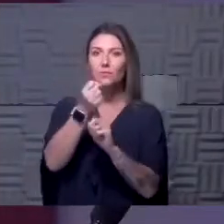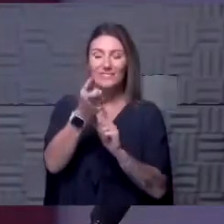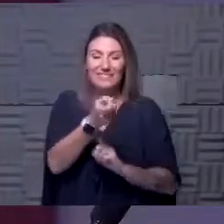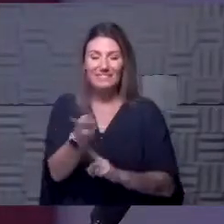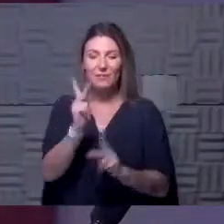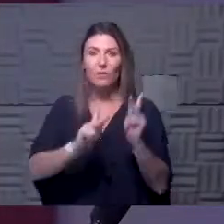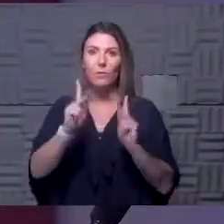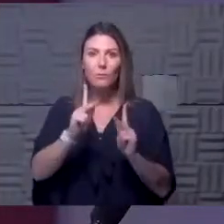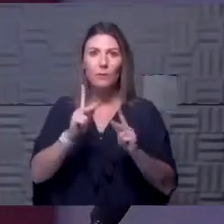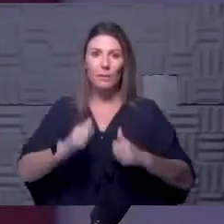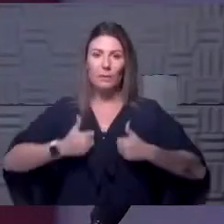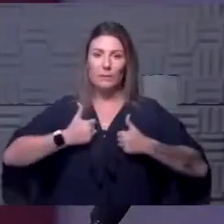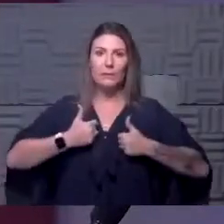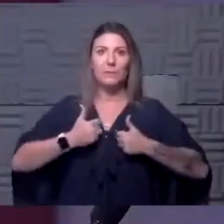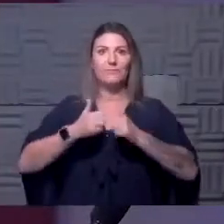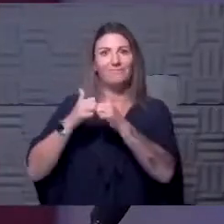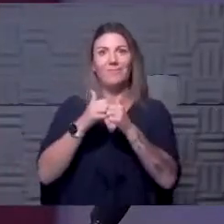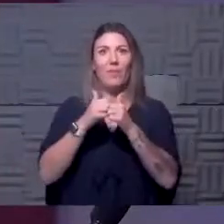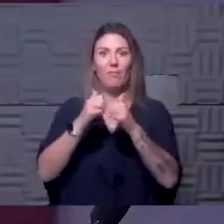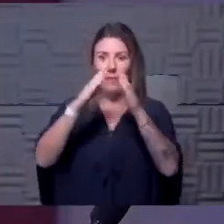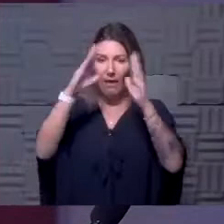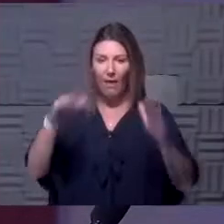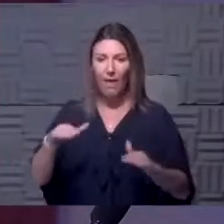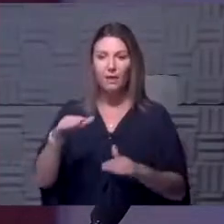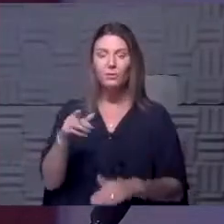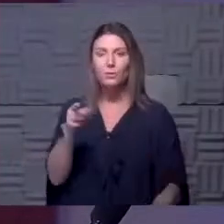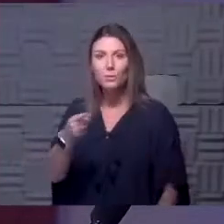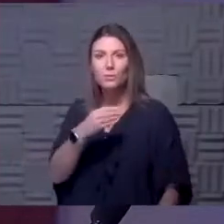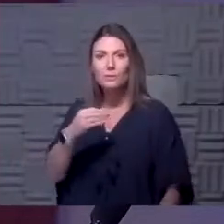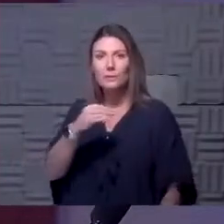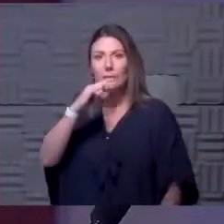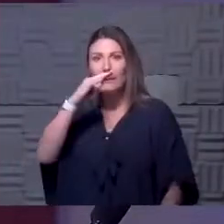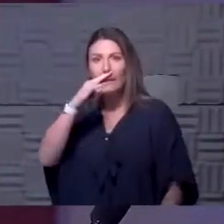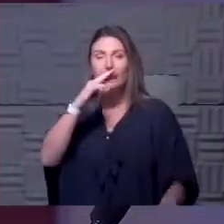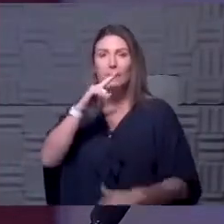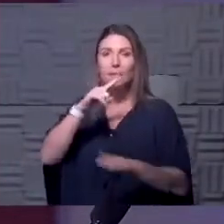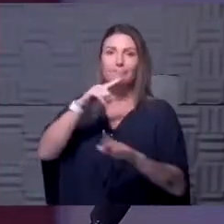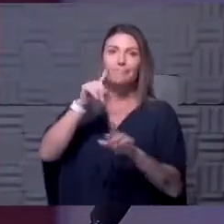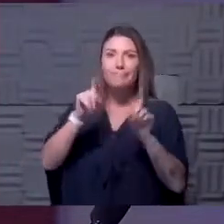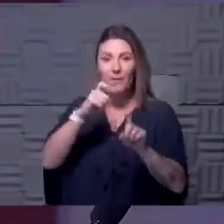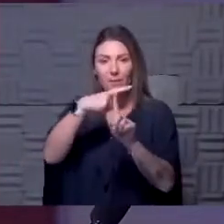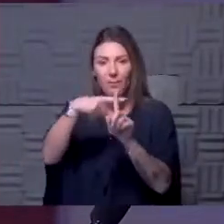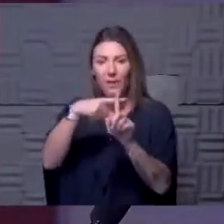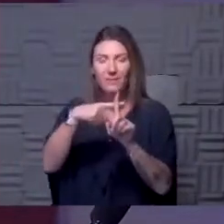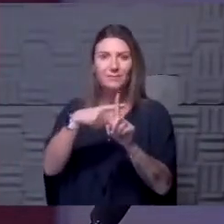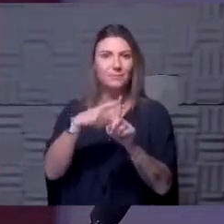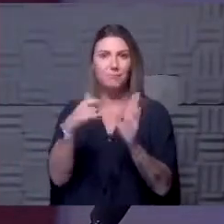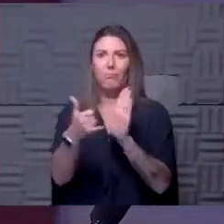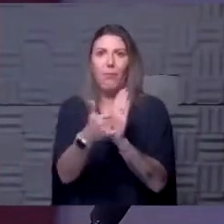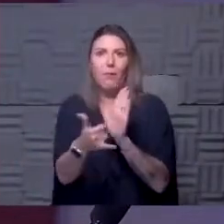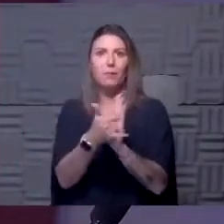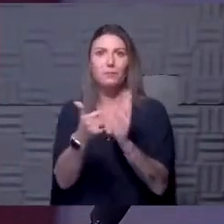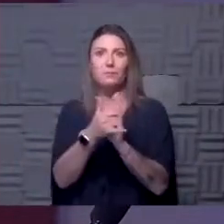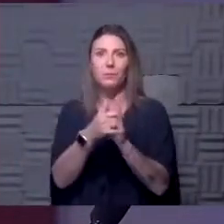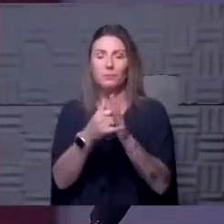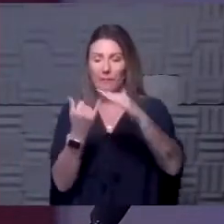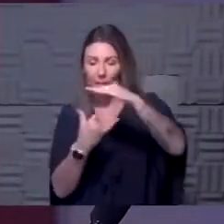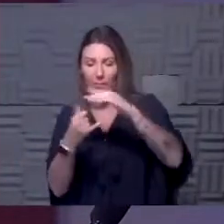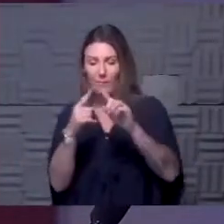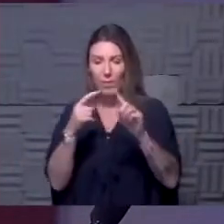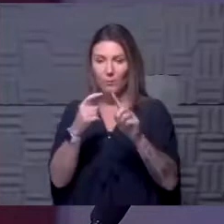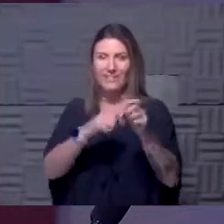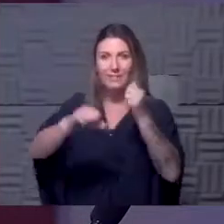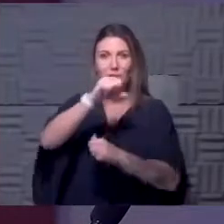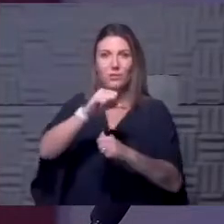people in the same household, if you and a child have tested positive, sometimes it's impossible to truly isolate from each other. Instead, you have to sort of